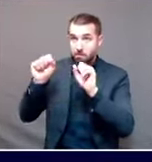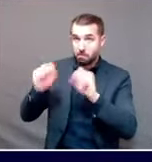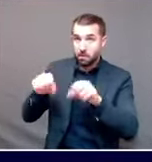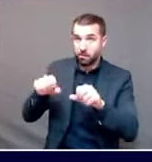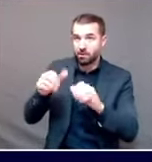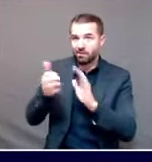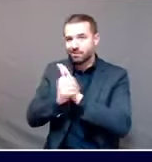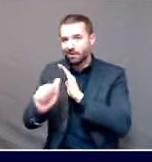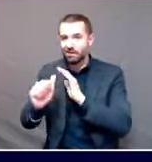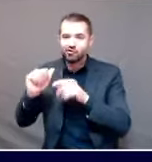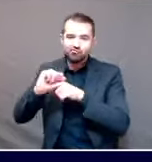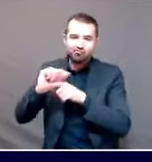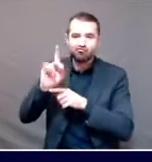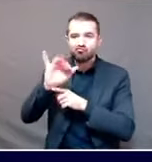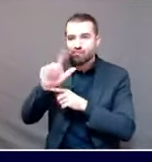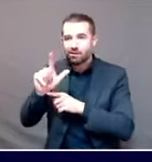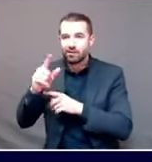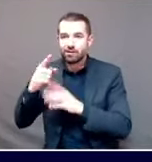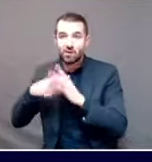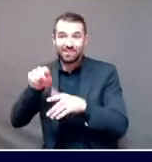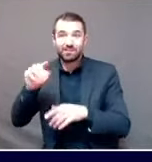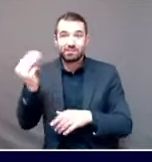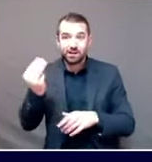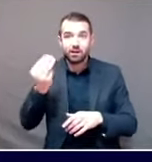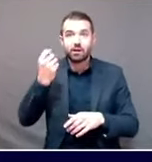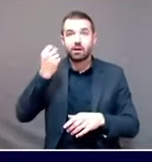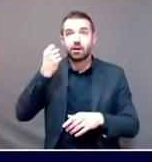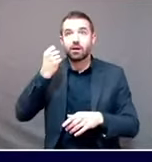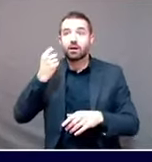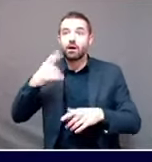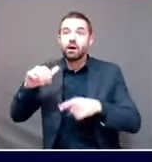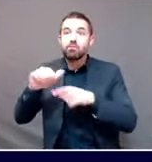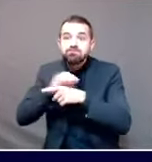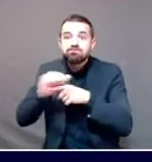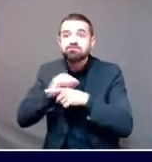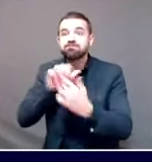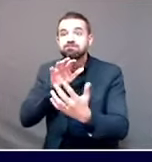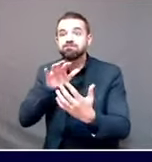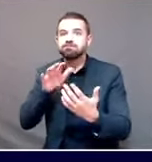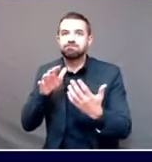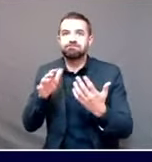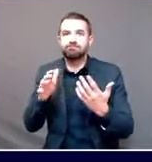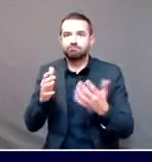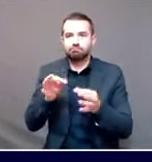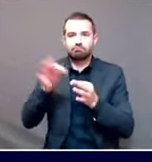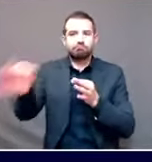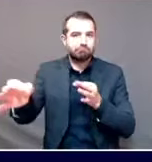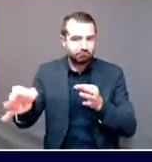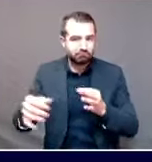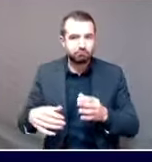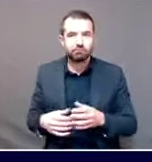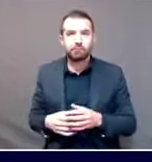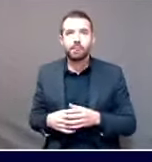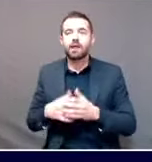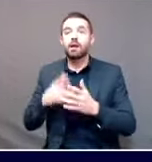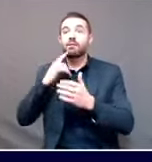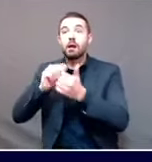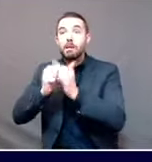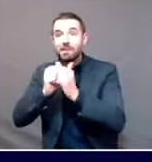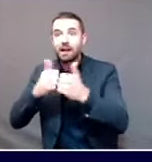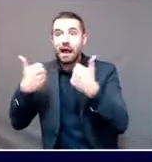different than what Dr. Shaw was talking about. Yeah, Patrick, the choices that we are contemplating right now would involve